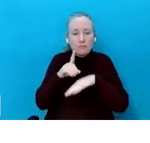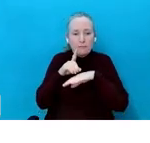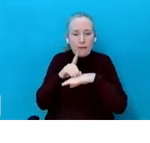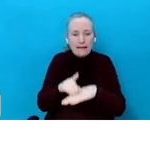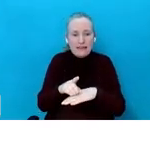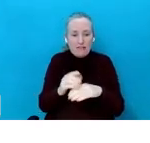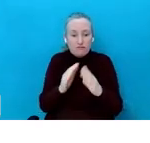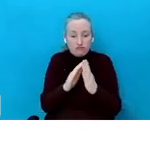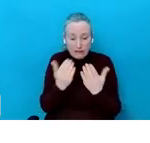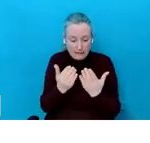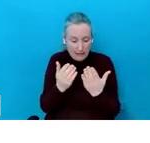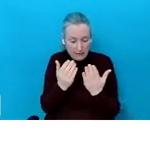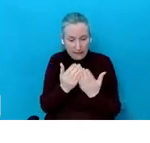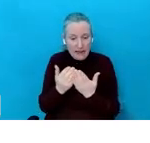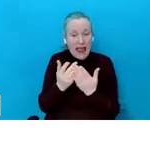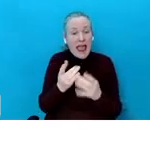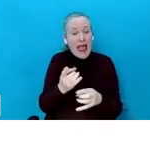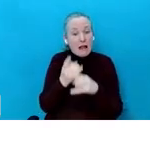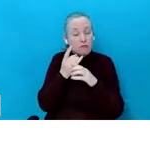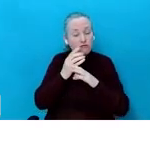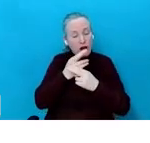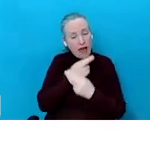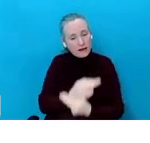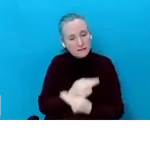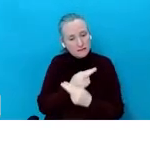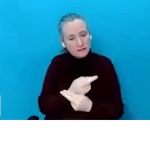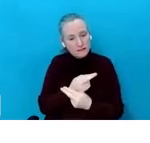they're allowed to have it or not before bed.